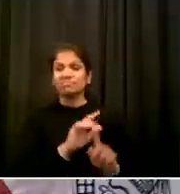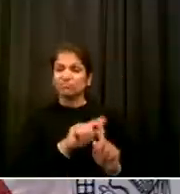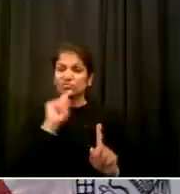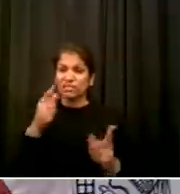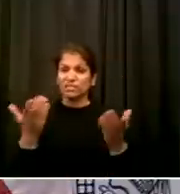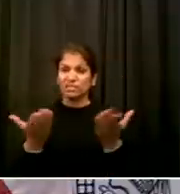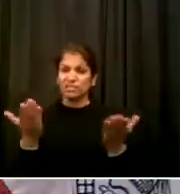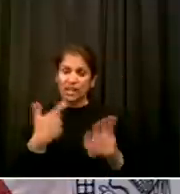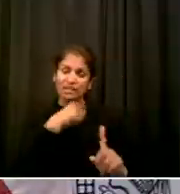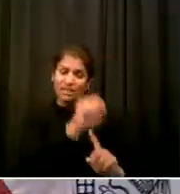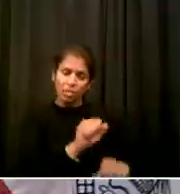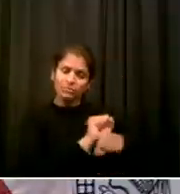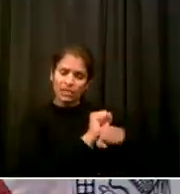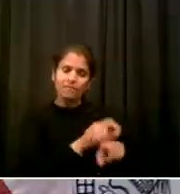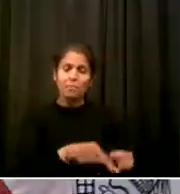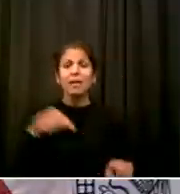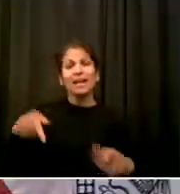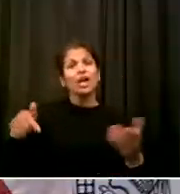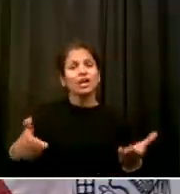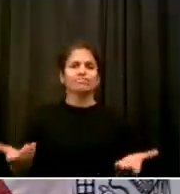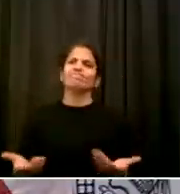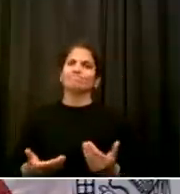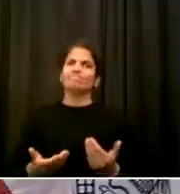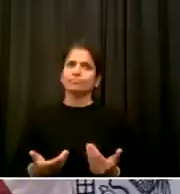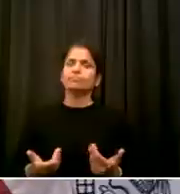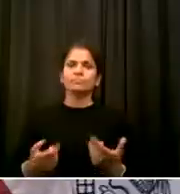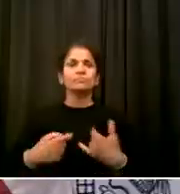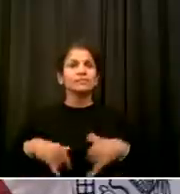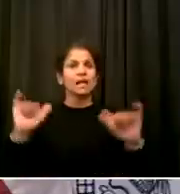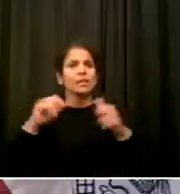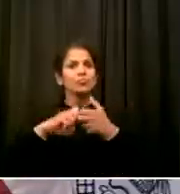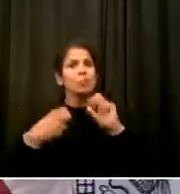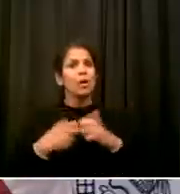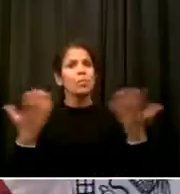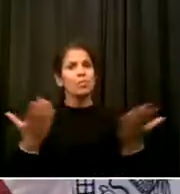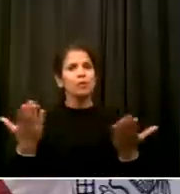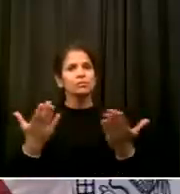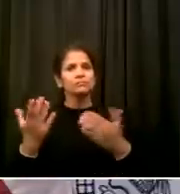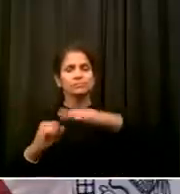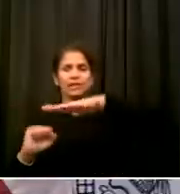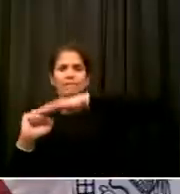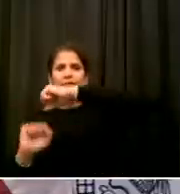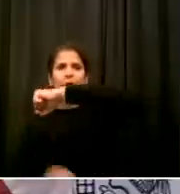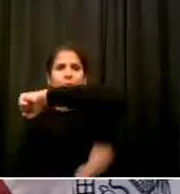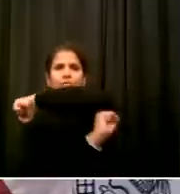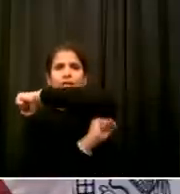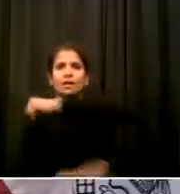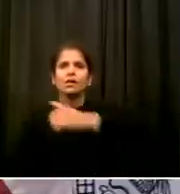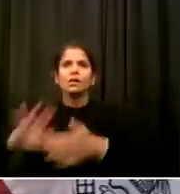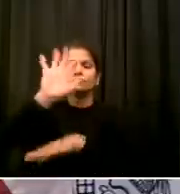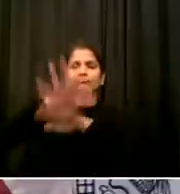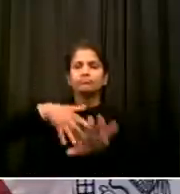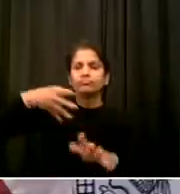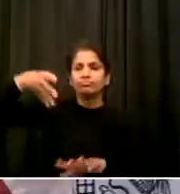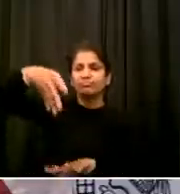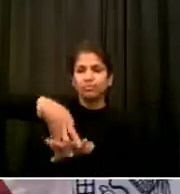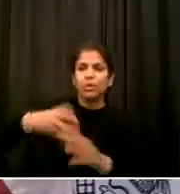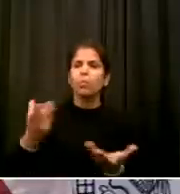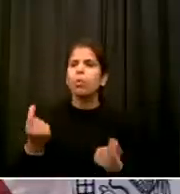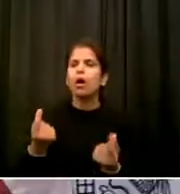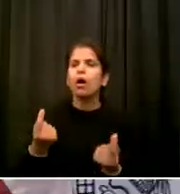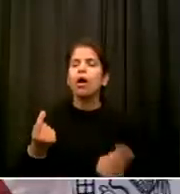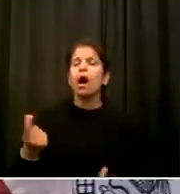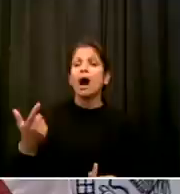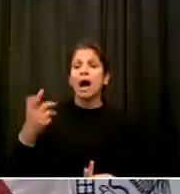pervades this city in ways that are still not acknowledged and recognized and we have to change